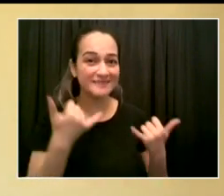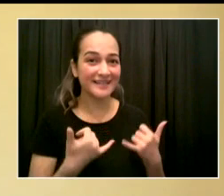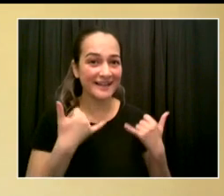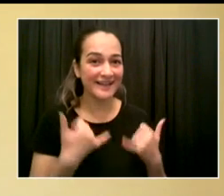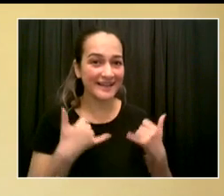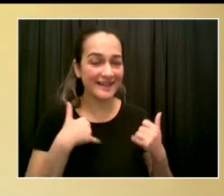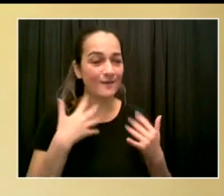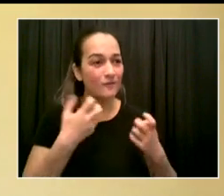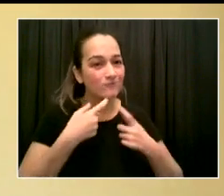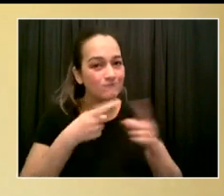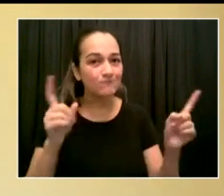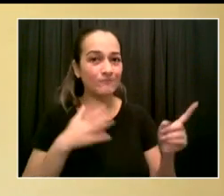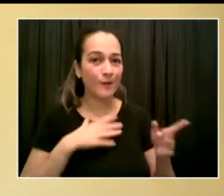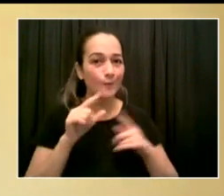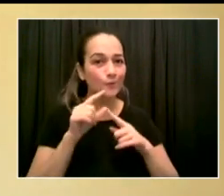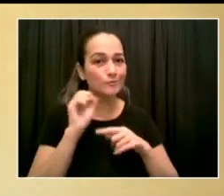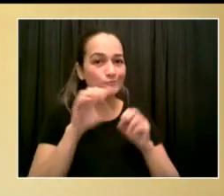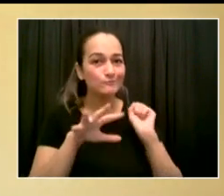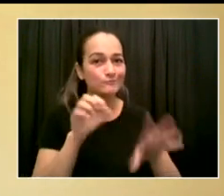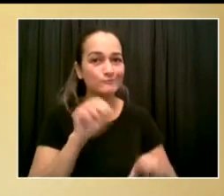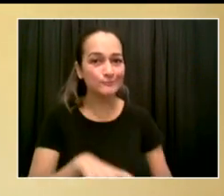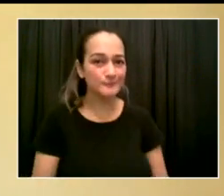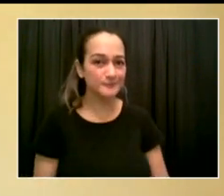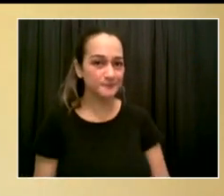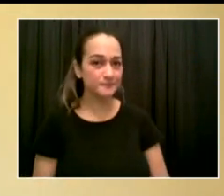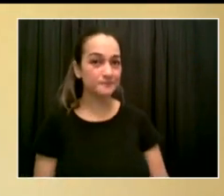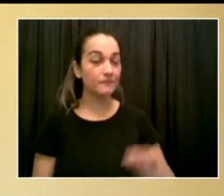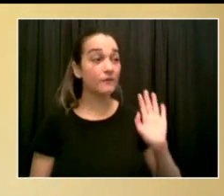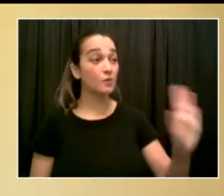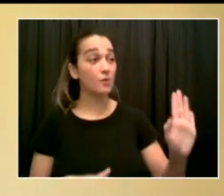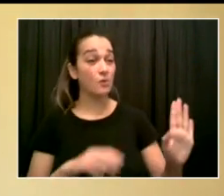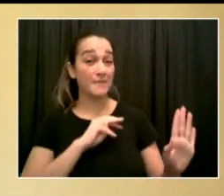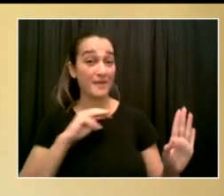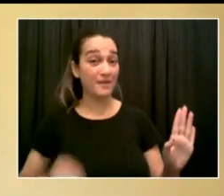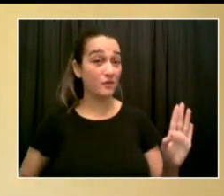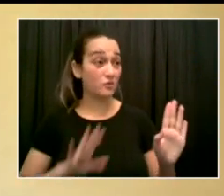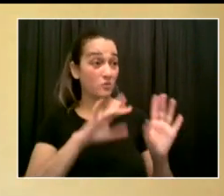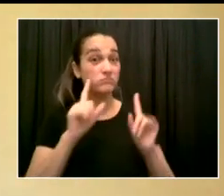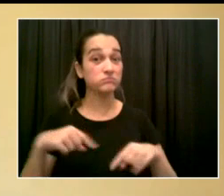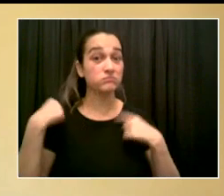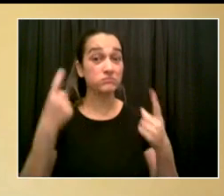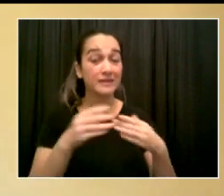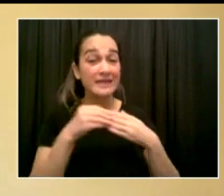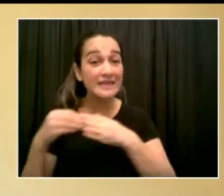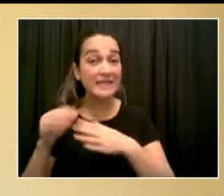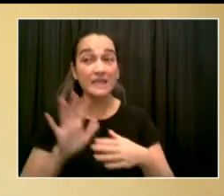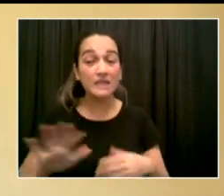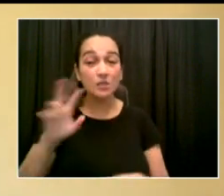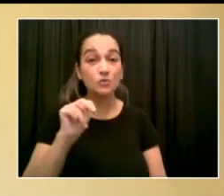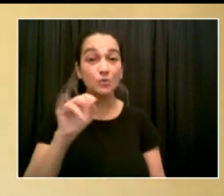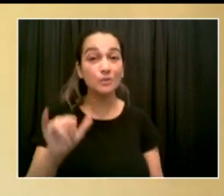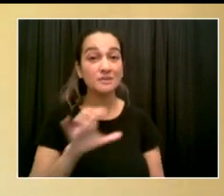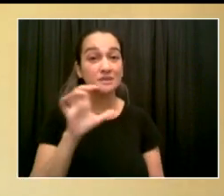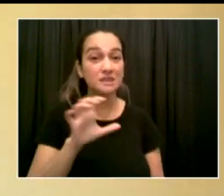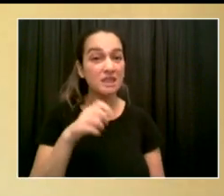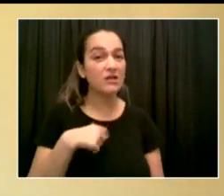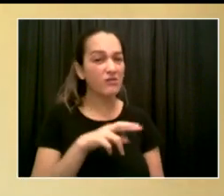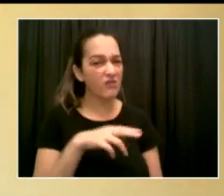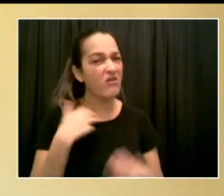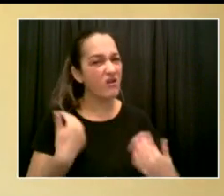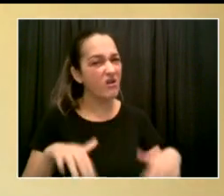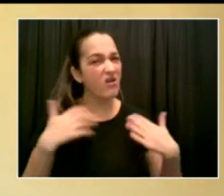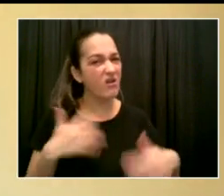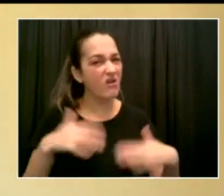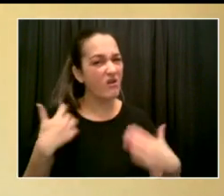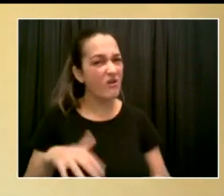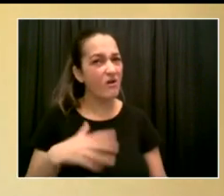troubled times. You're the first to admit that, boy, there were things we wish we had done differently or that we could have done. But, boy, I think you have